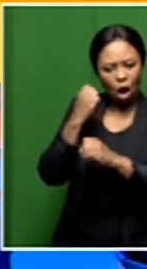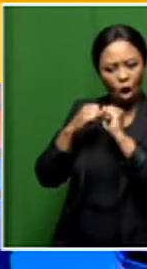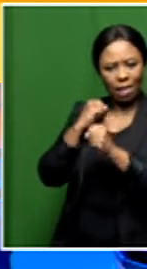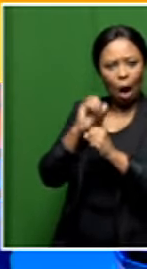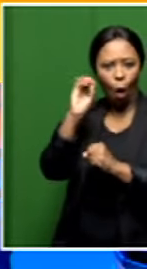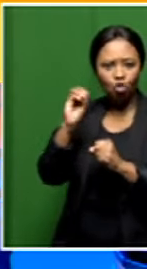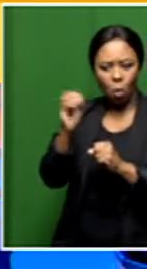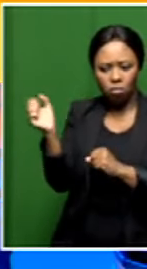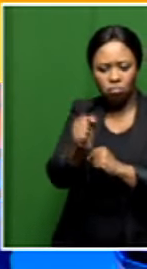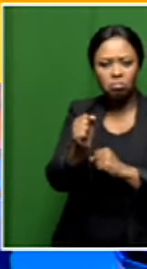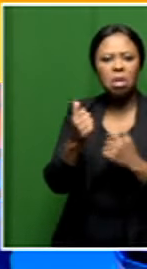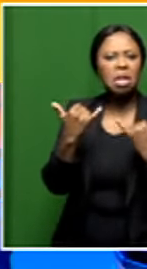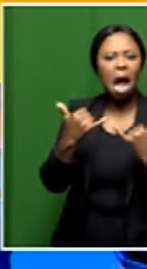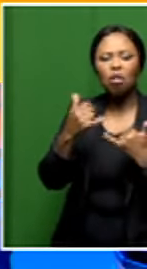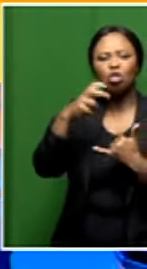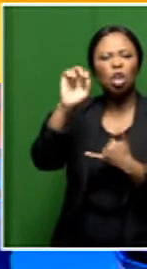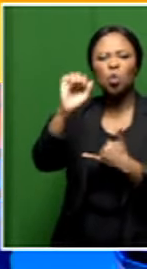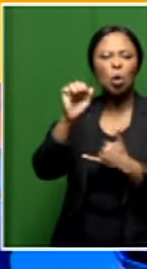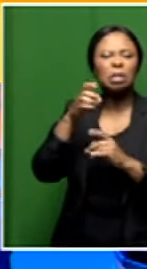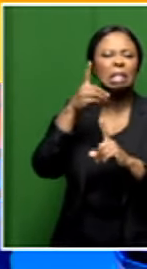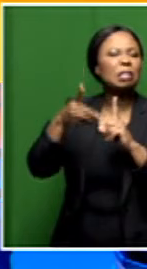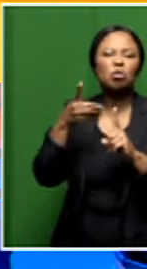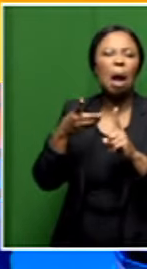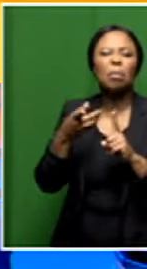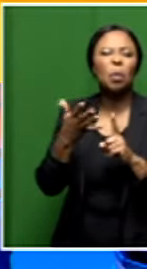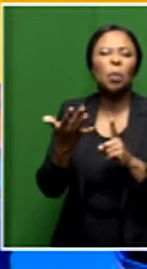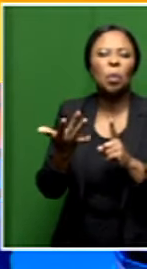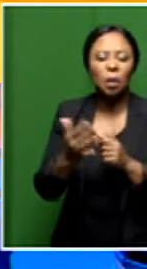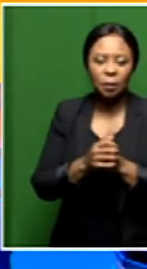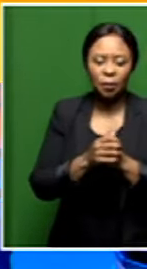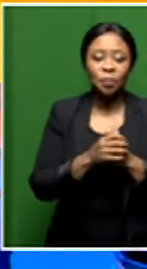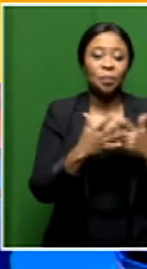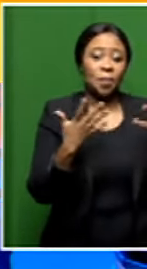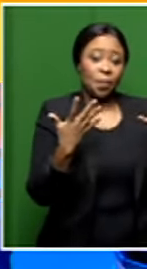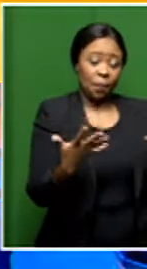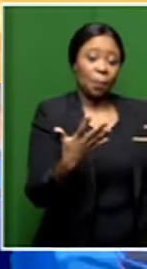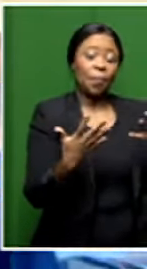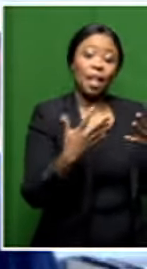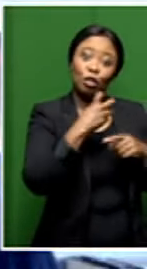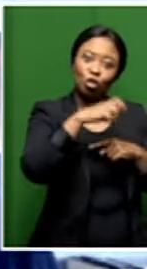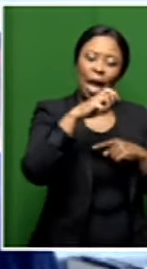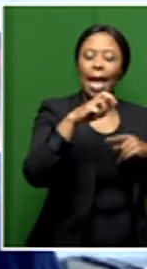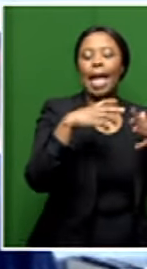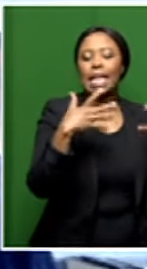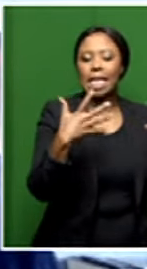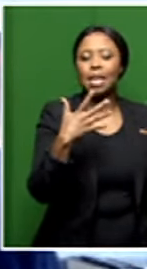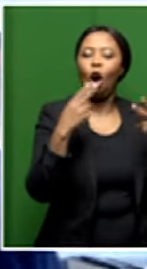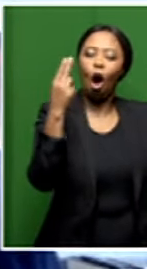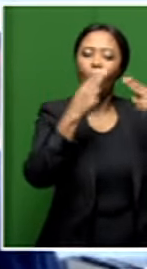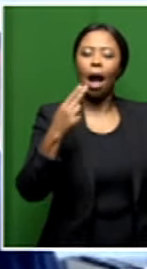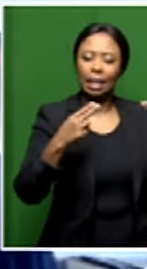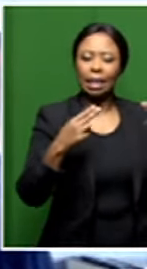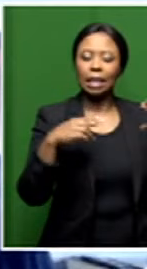would you describe the journey so far? The journey has been at the Chavit Arts Center has been